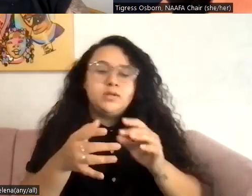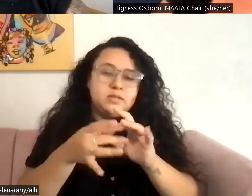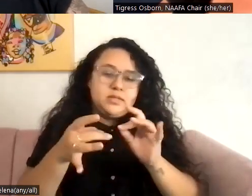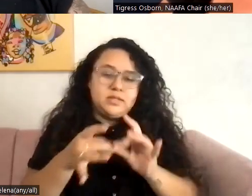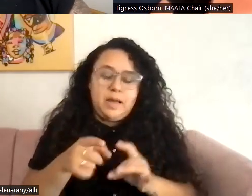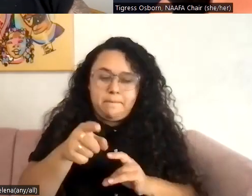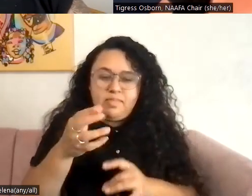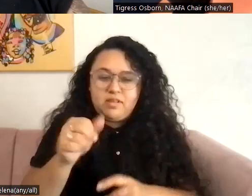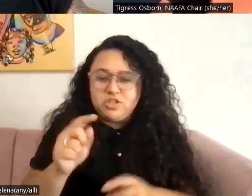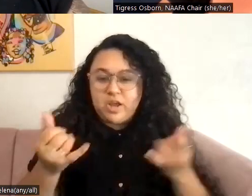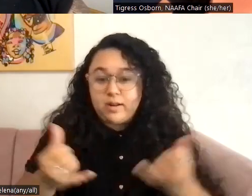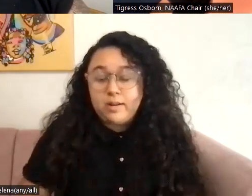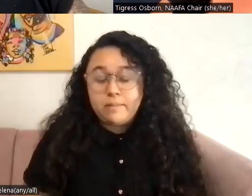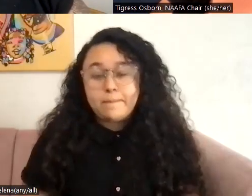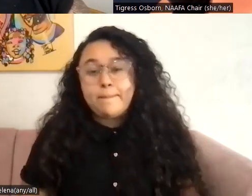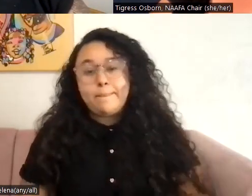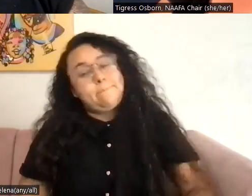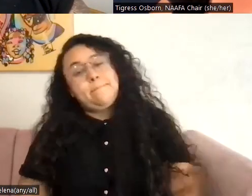the chat too. Um,